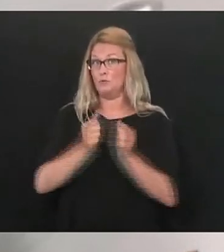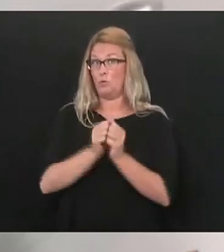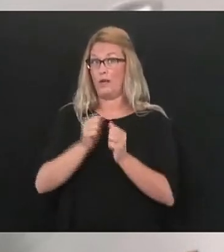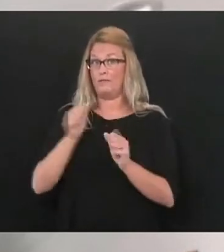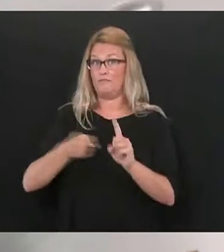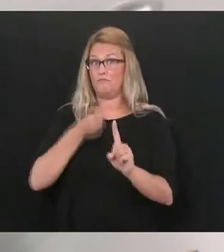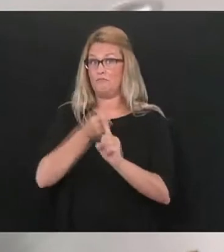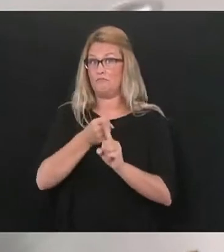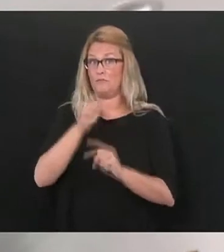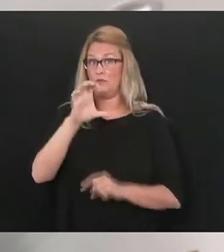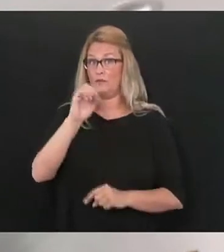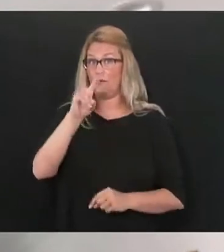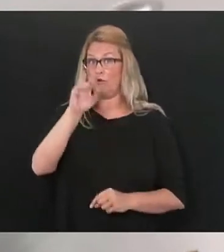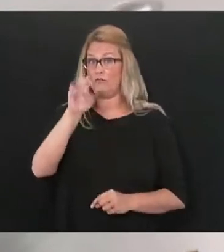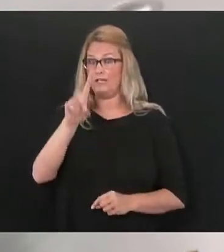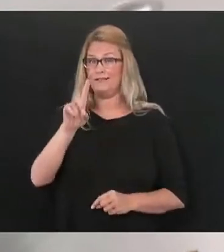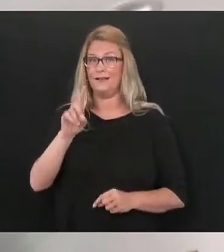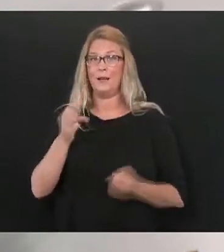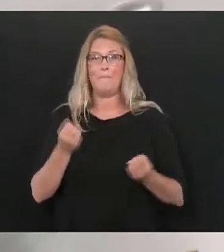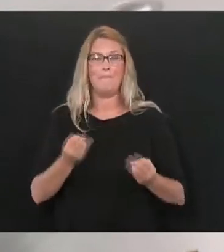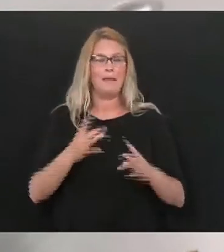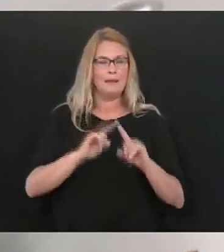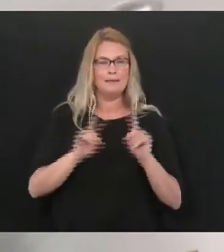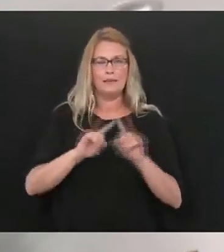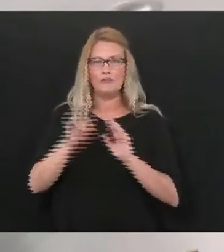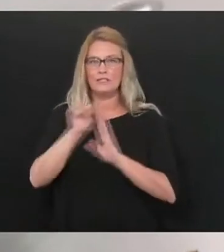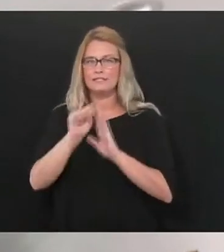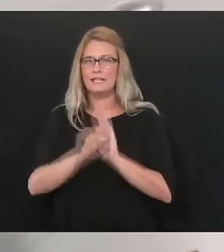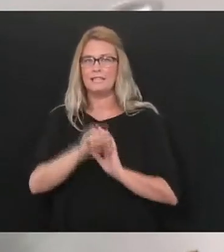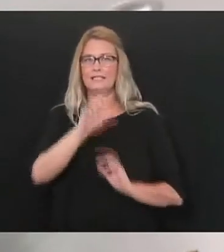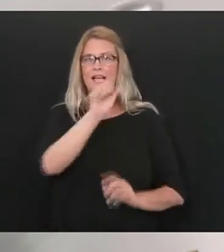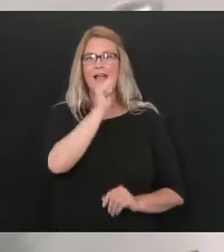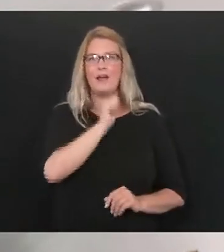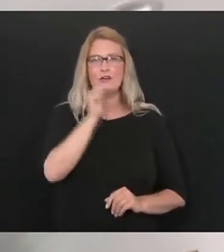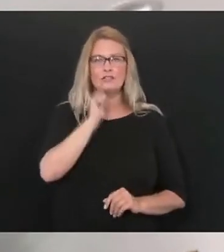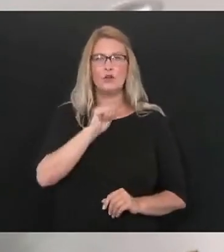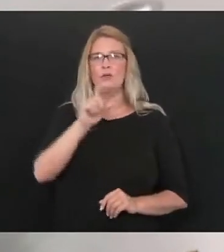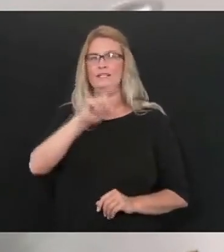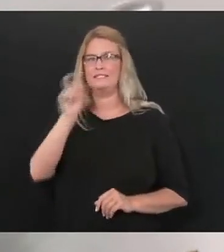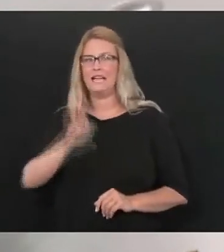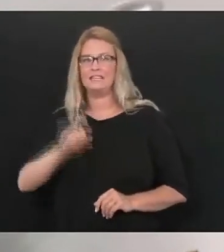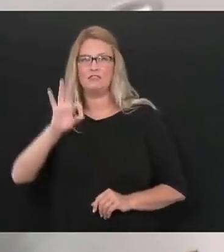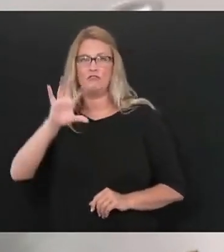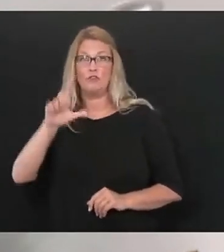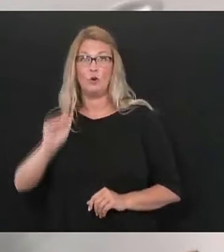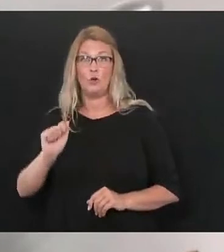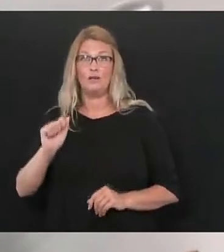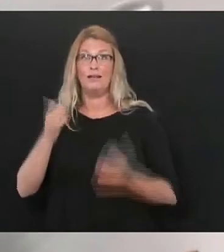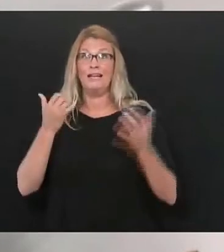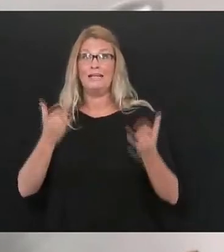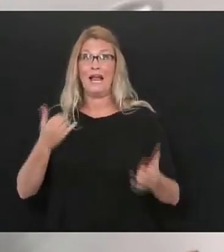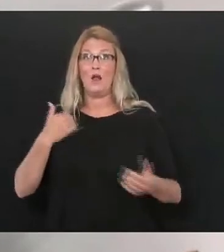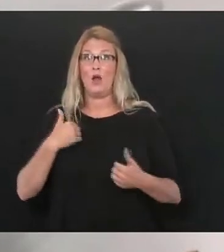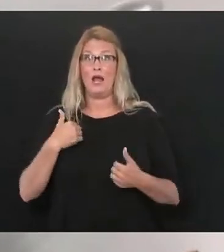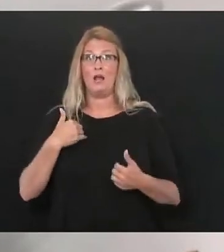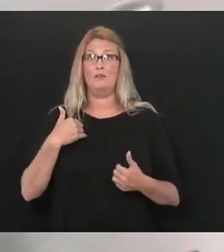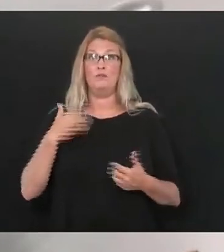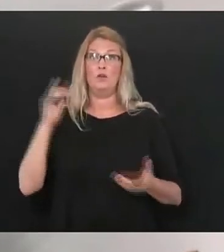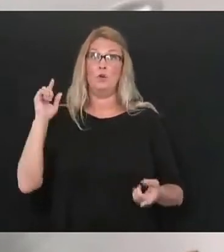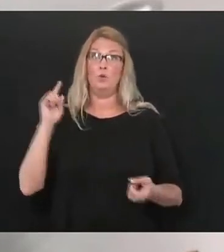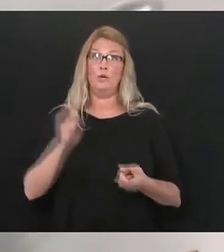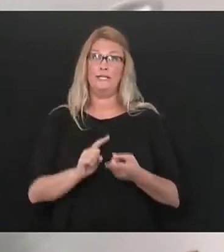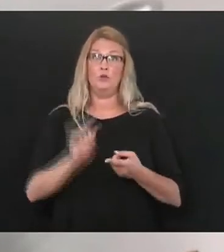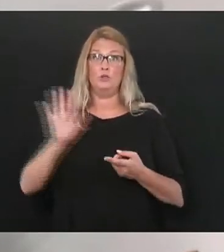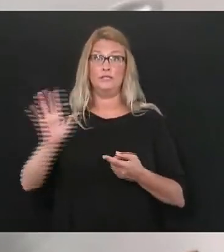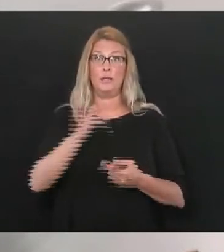including Arizona Texas Florida are starting to run short of ICU beds so people are getting